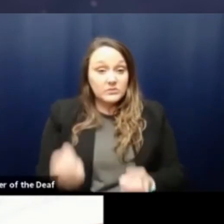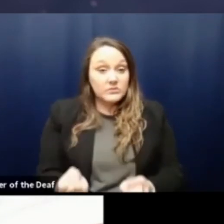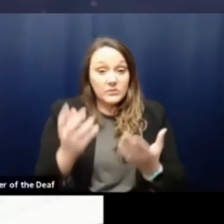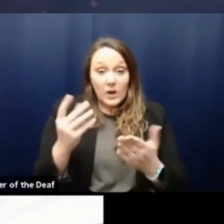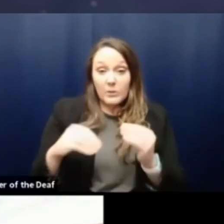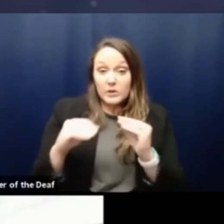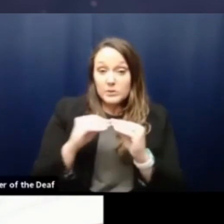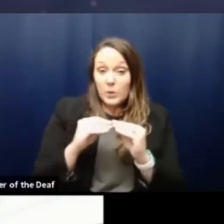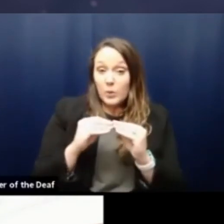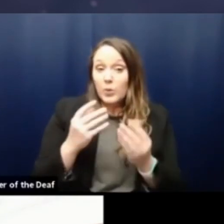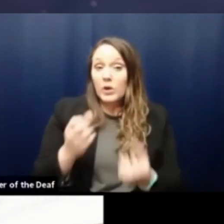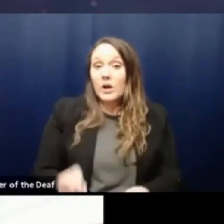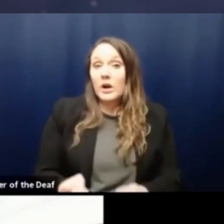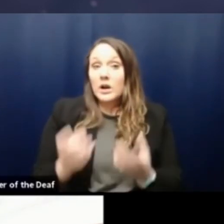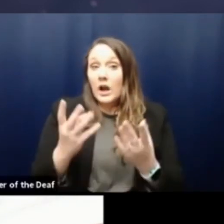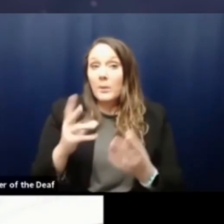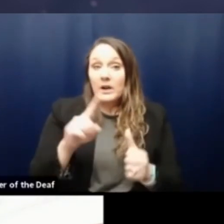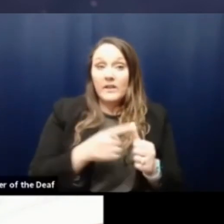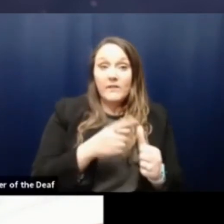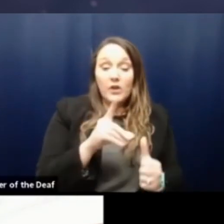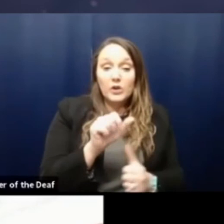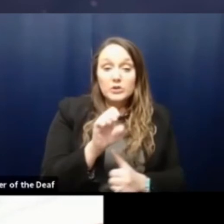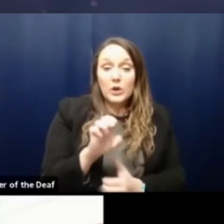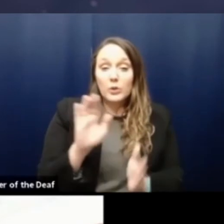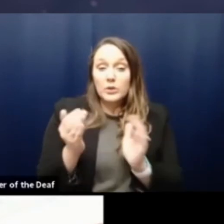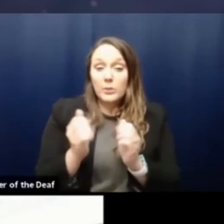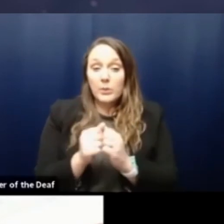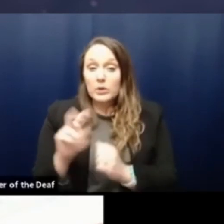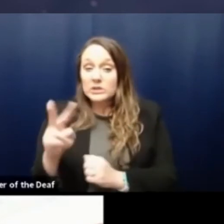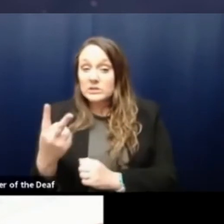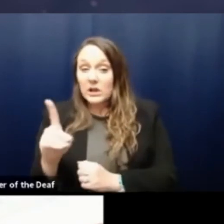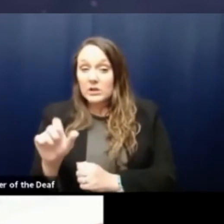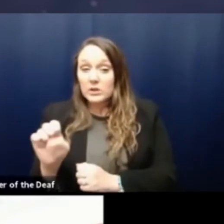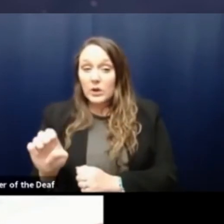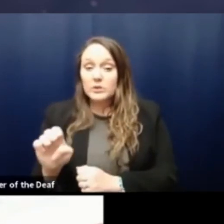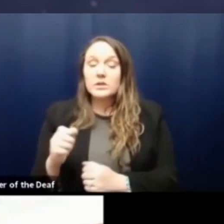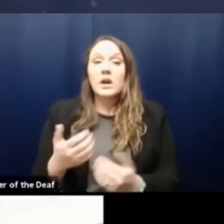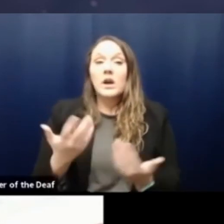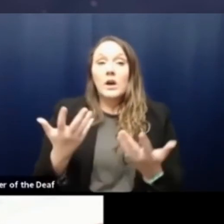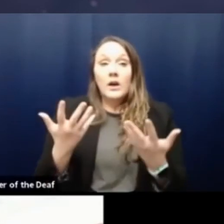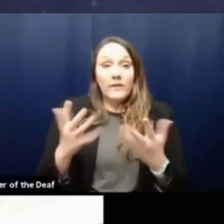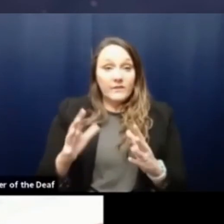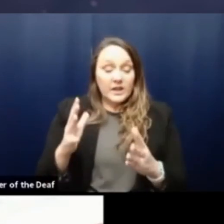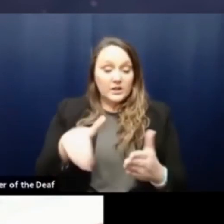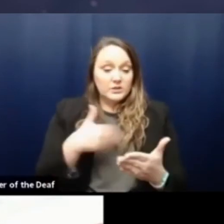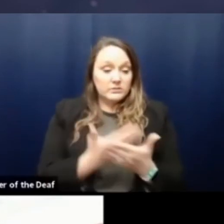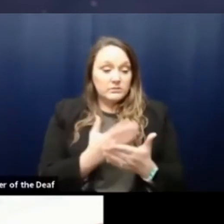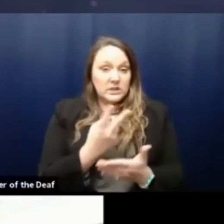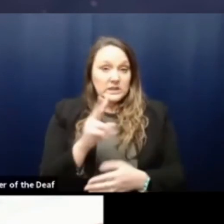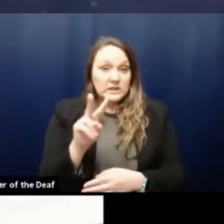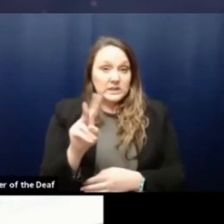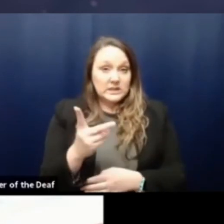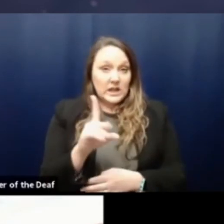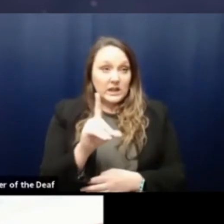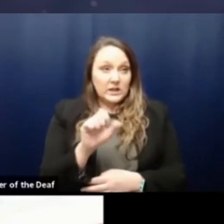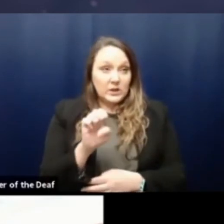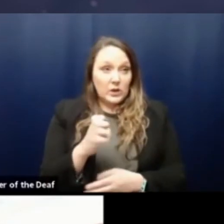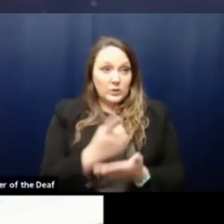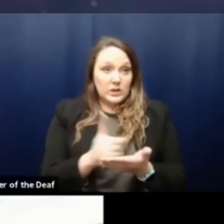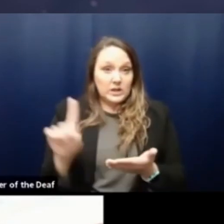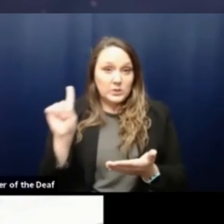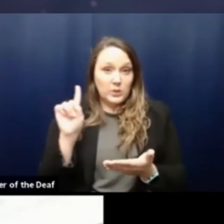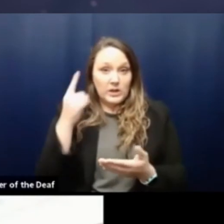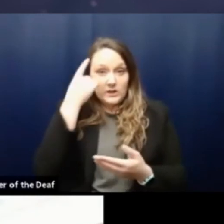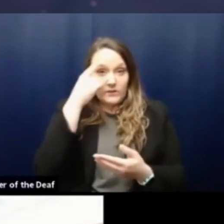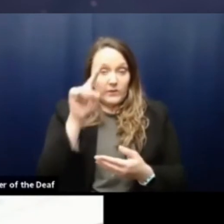and how many are first doses versus second doses? Um, we actually received our second doses last week for the first doses we'd already given.